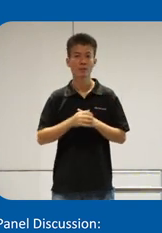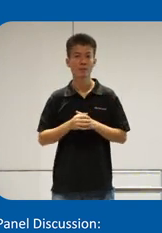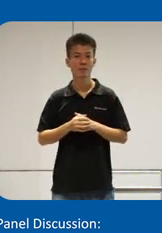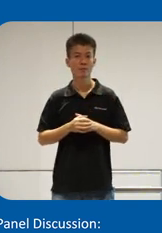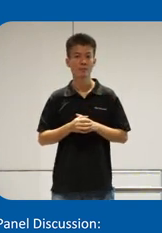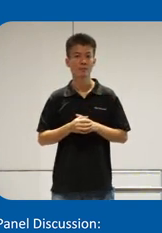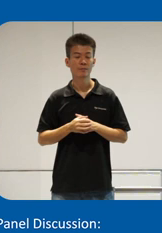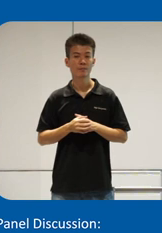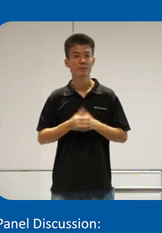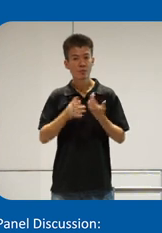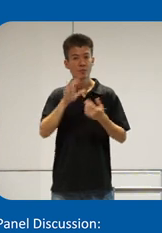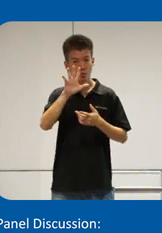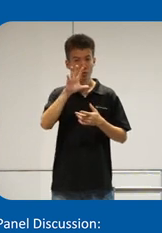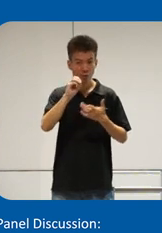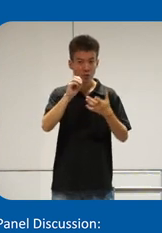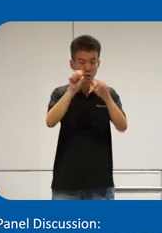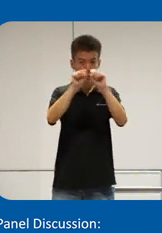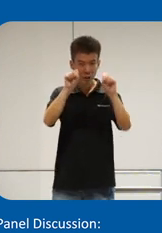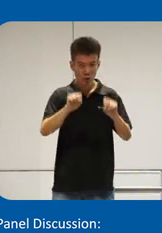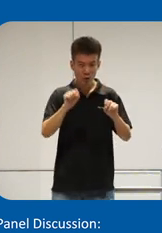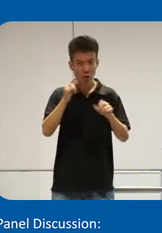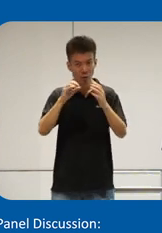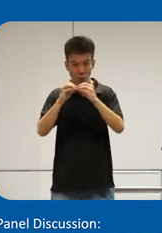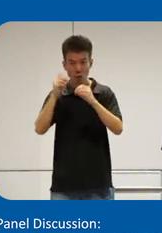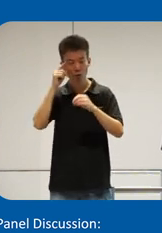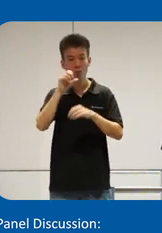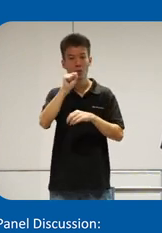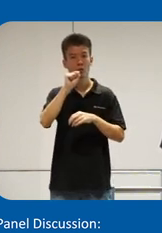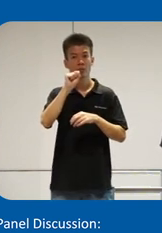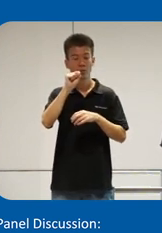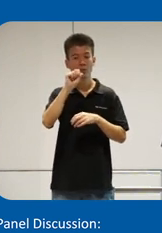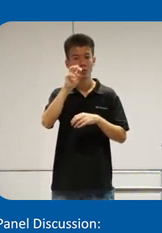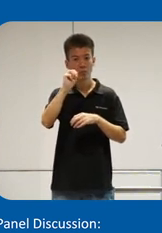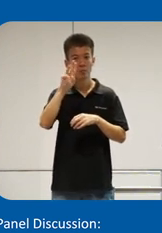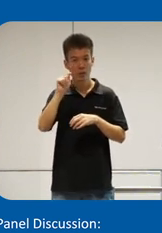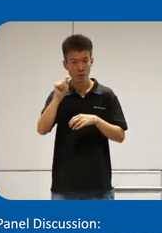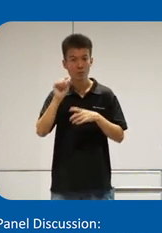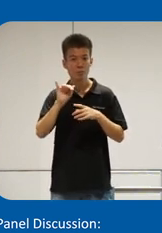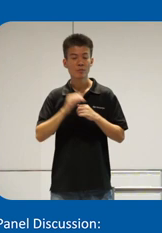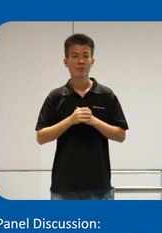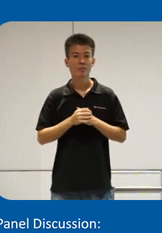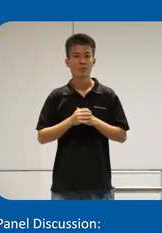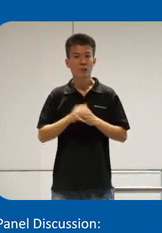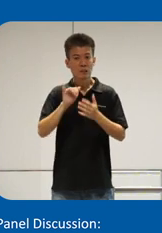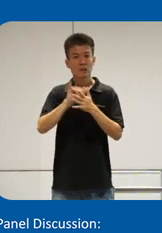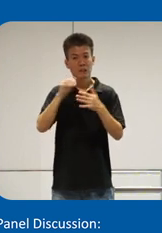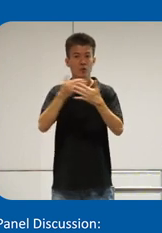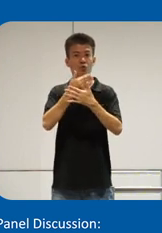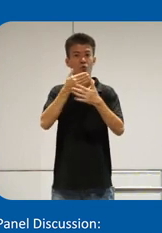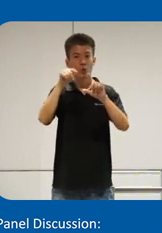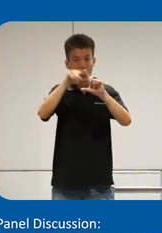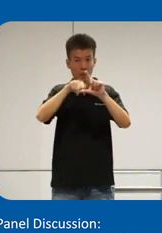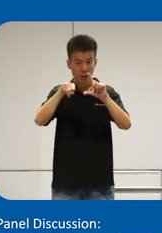all right? 50 stations and many more from SMRT, right? So, but basically, it is a new angle,